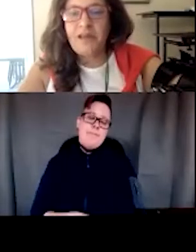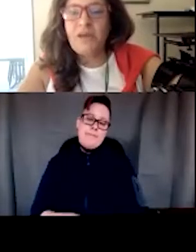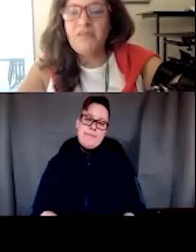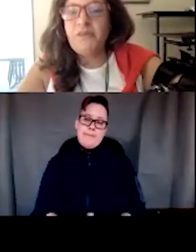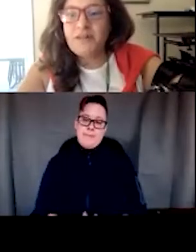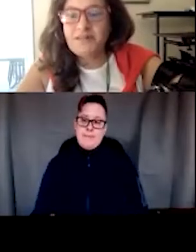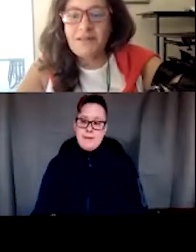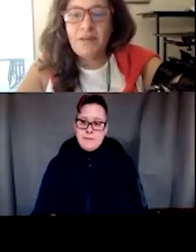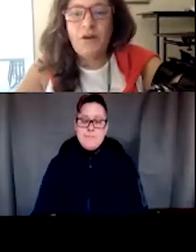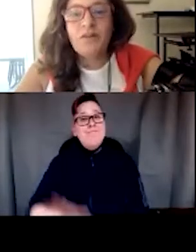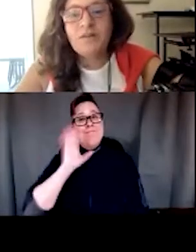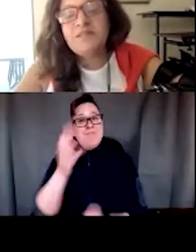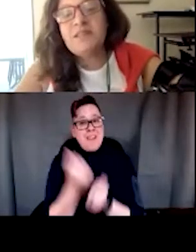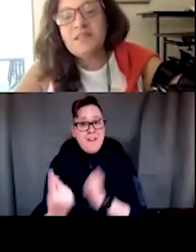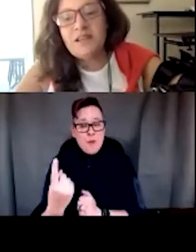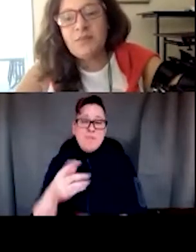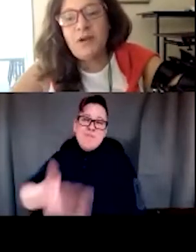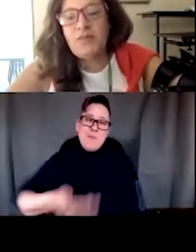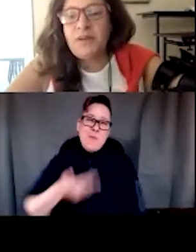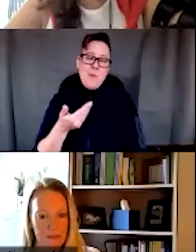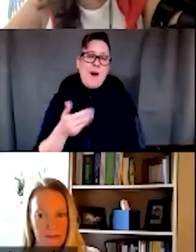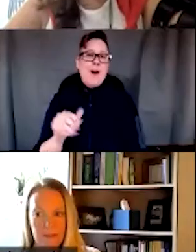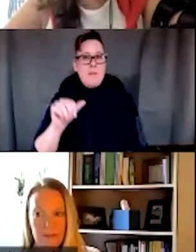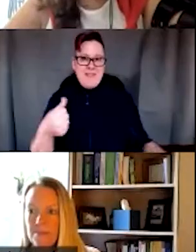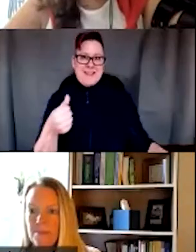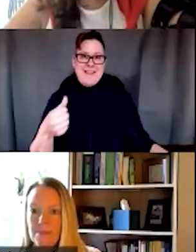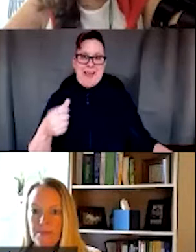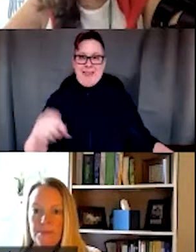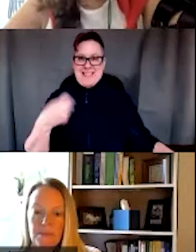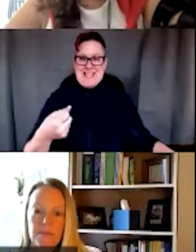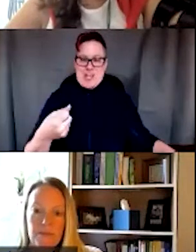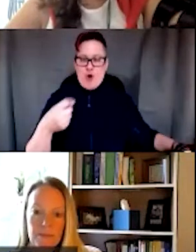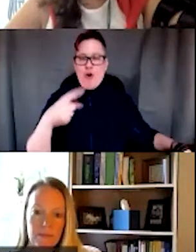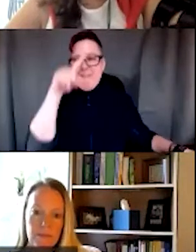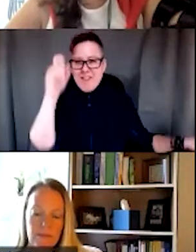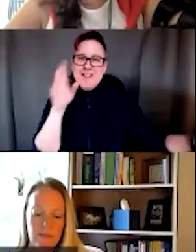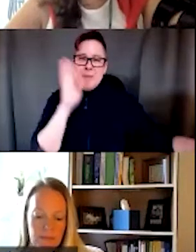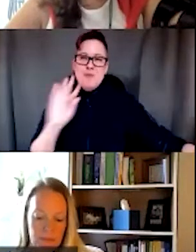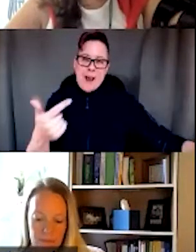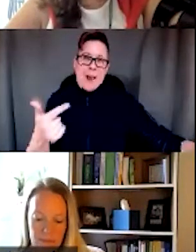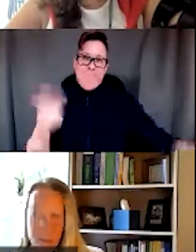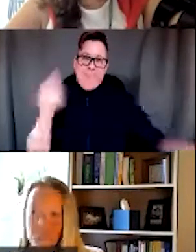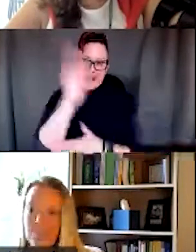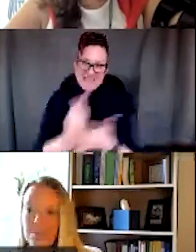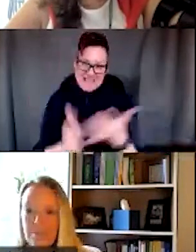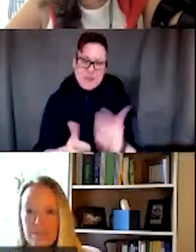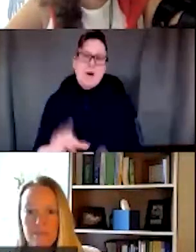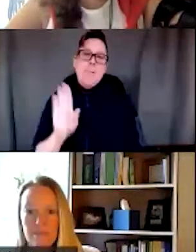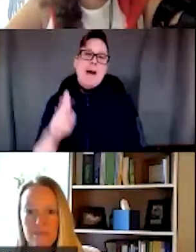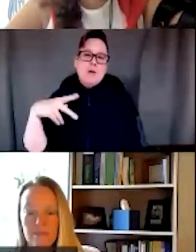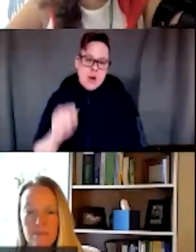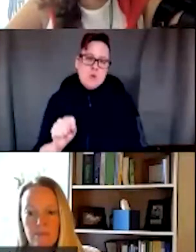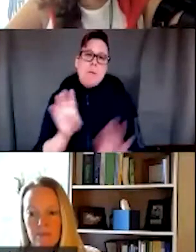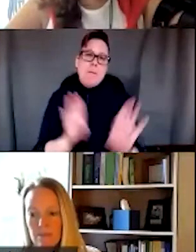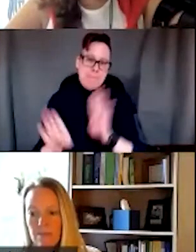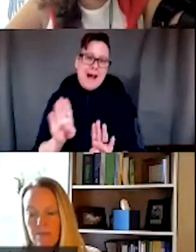Hello, everyone, and welcome to the 10th Brown Bag Summer Series, The Biopsychosocial Model in Promoting Equitable